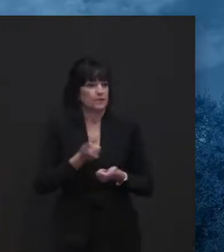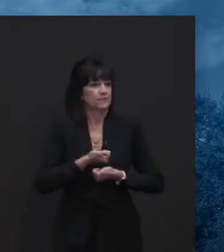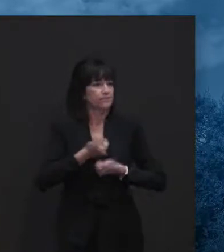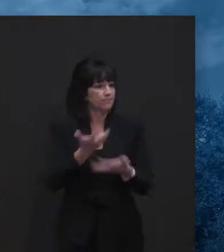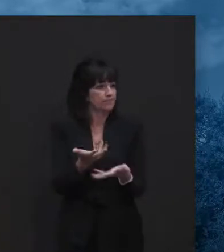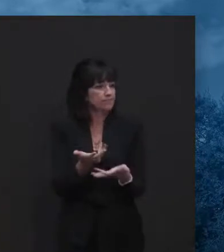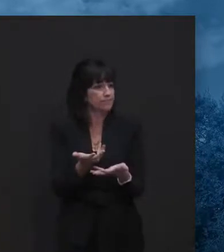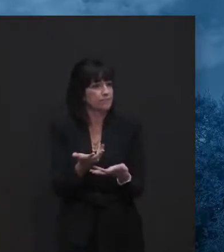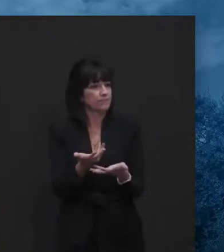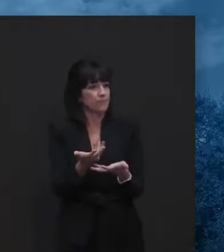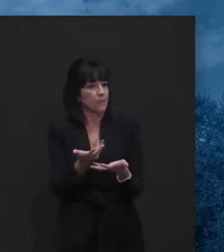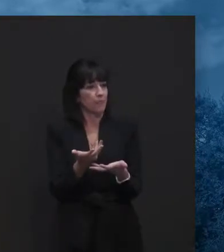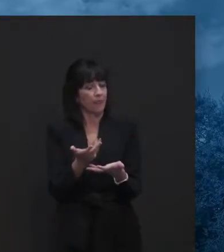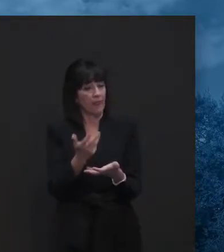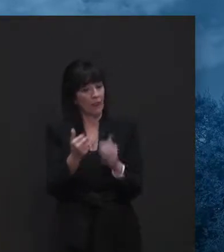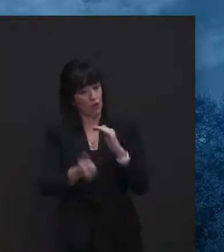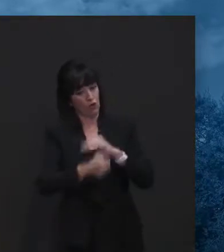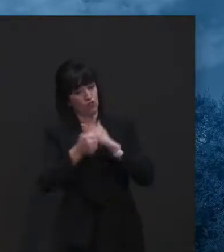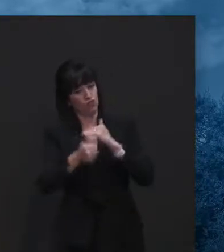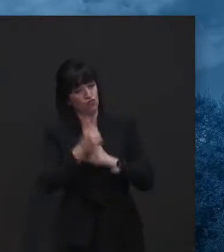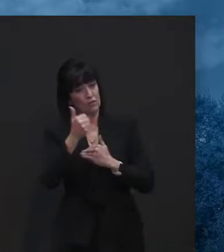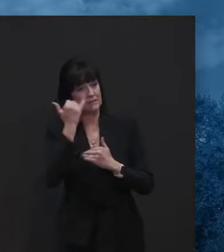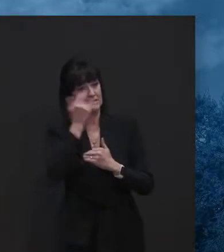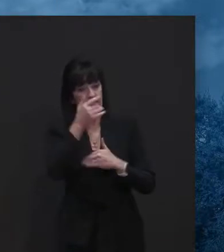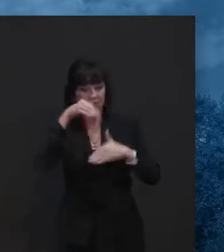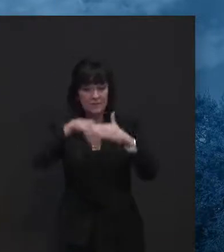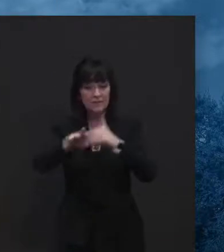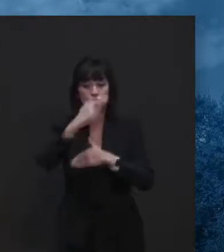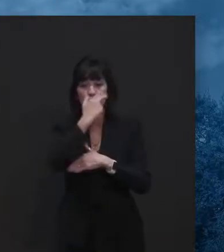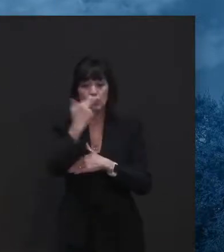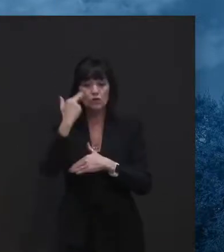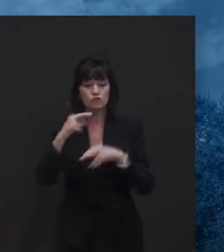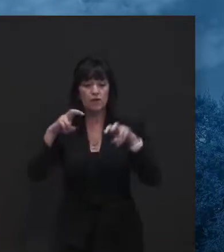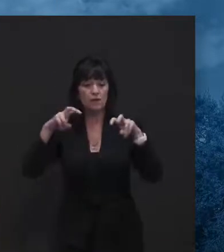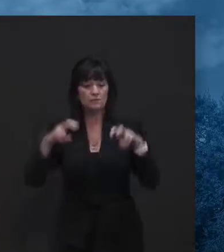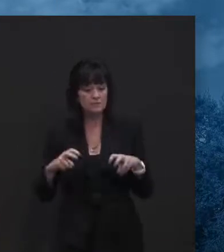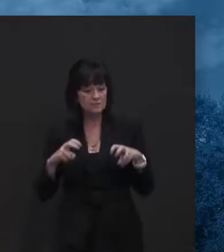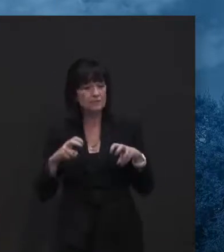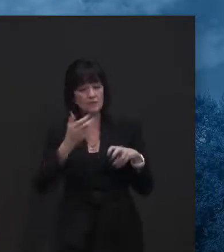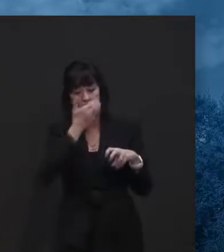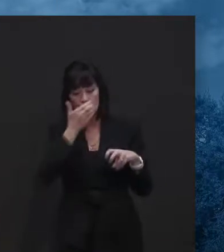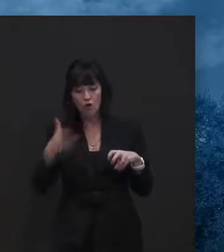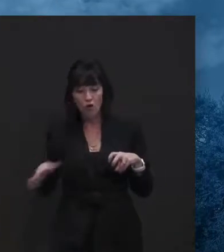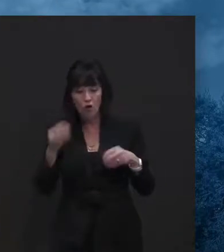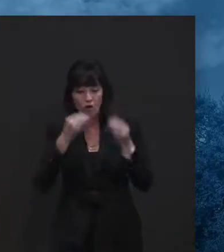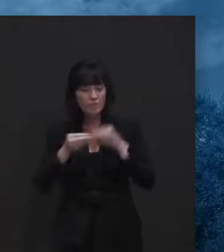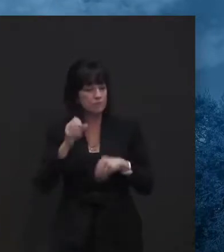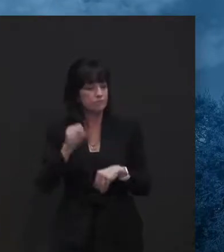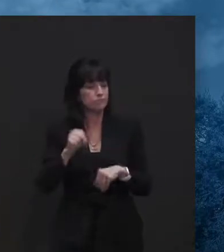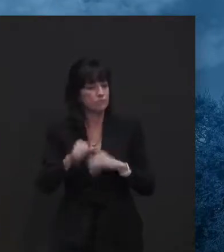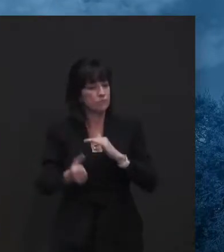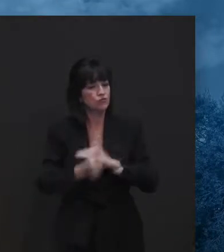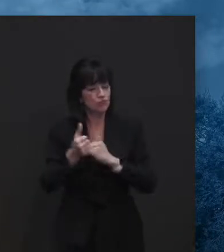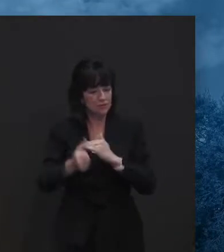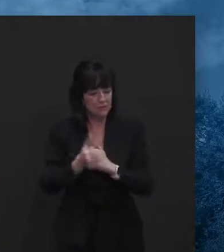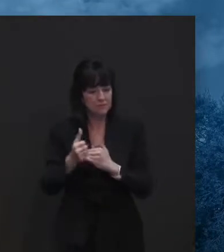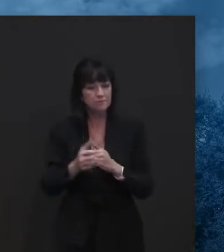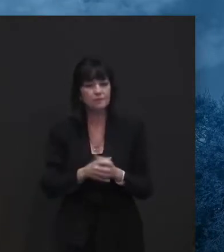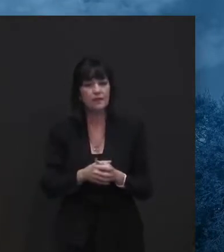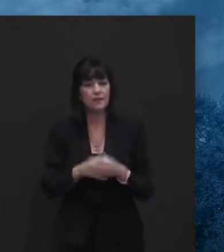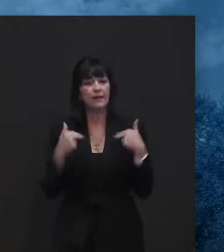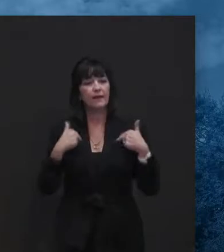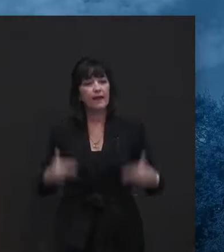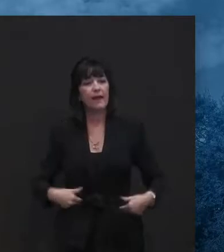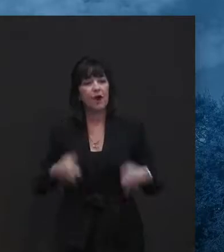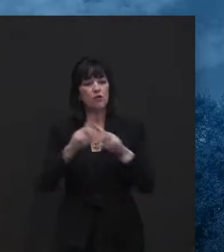in, in restaurants. Um, the health officials had a conversation with, uh, with Dr. Birx last week and she